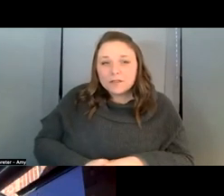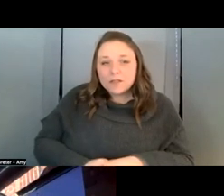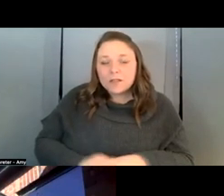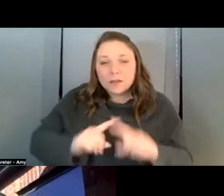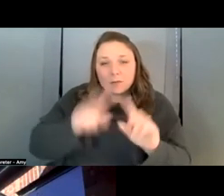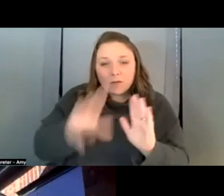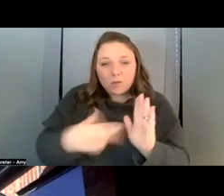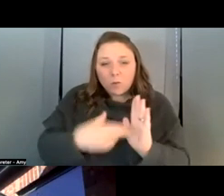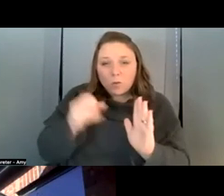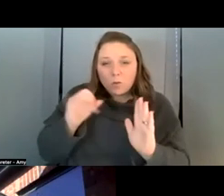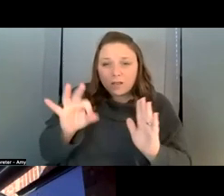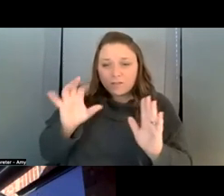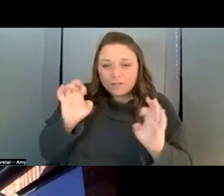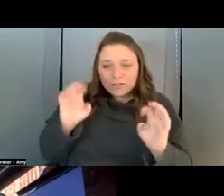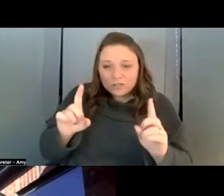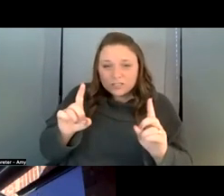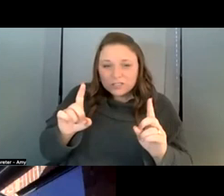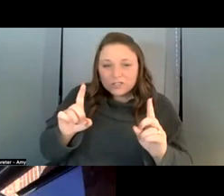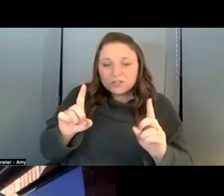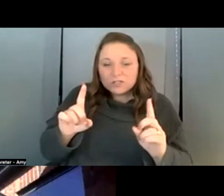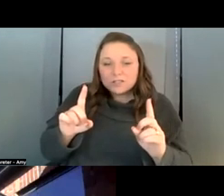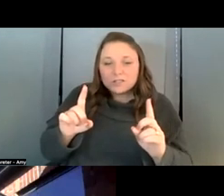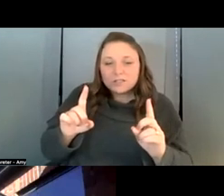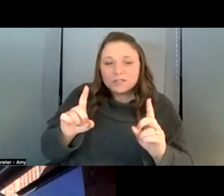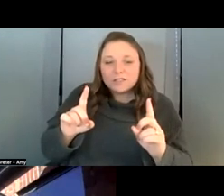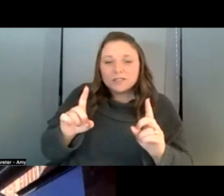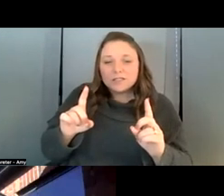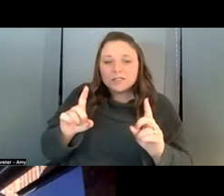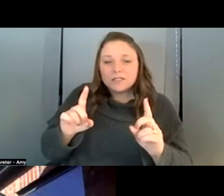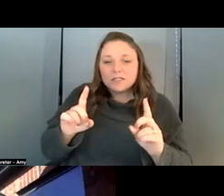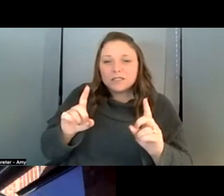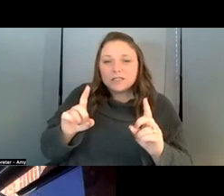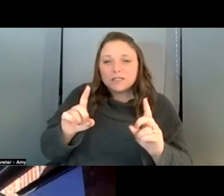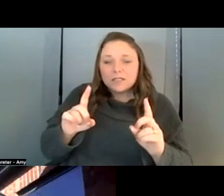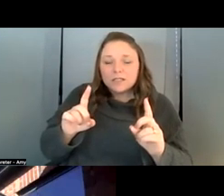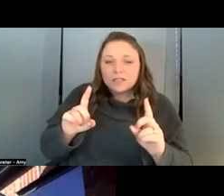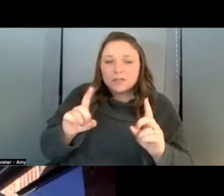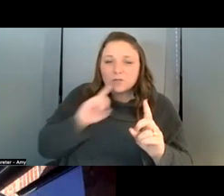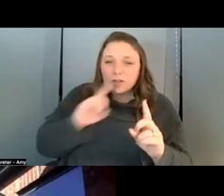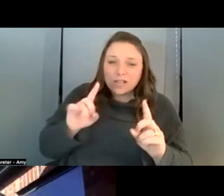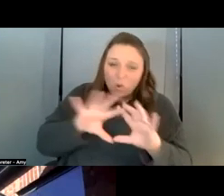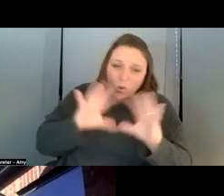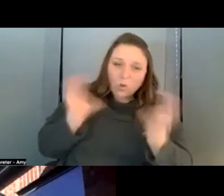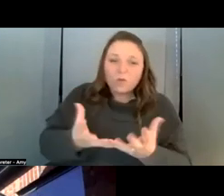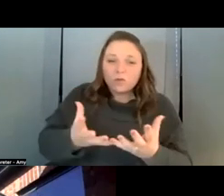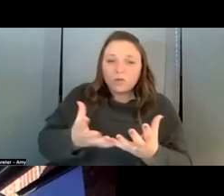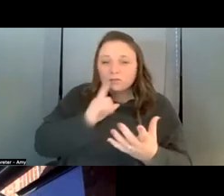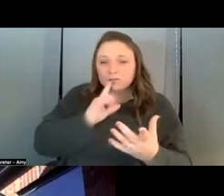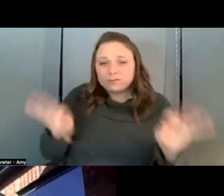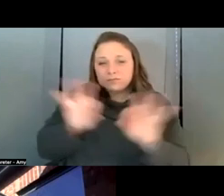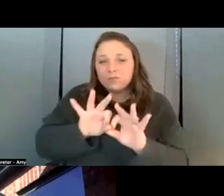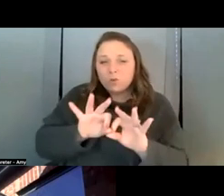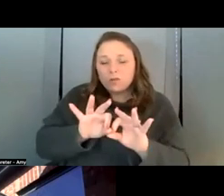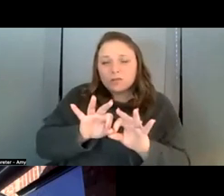it the role of education overall is going to be instrumental to a certain